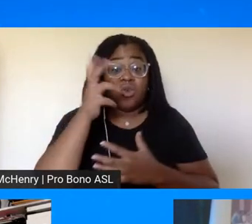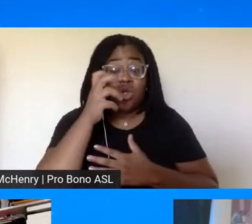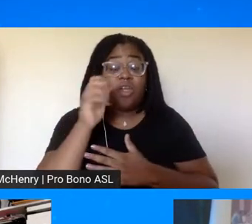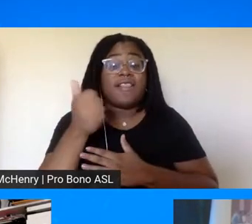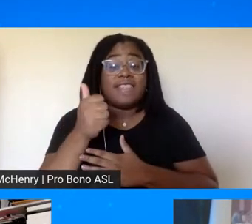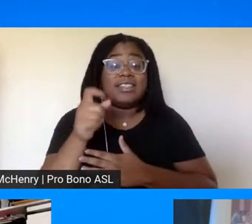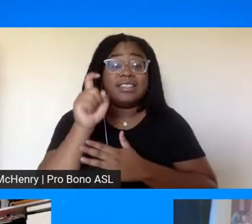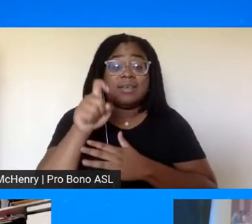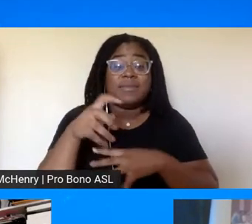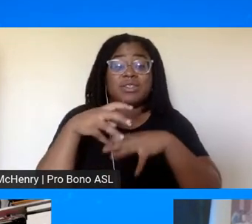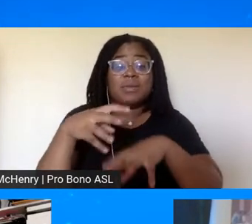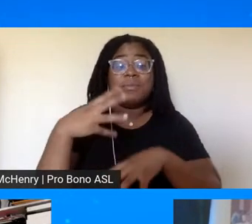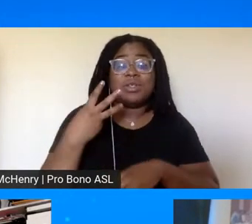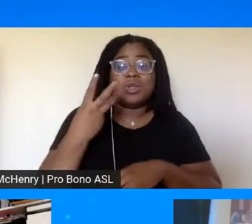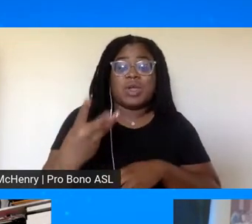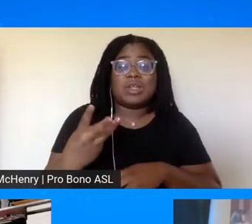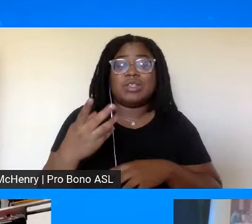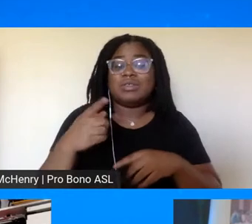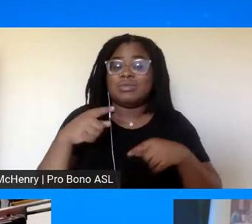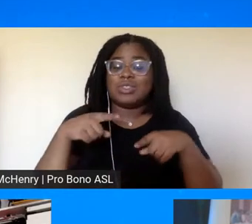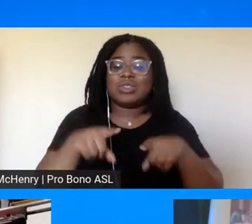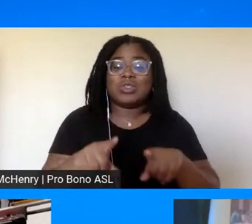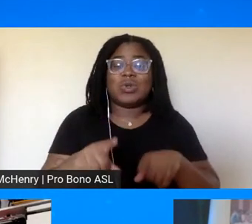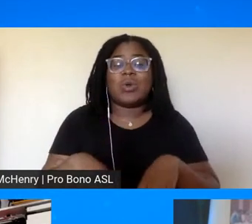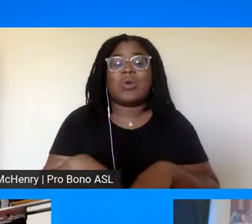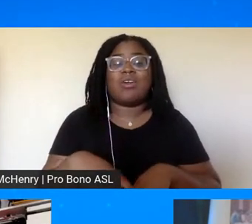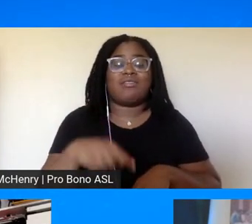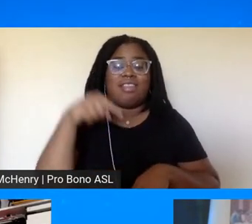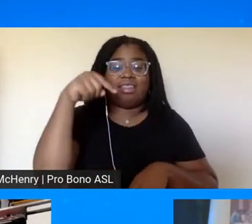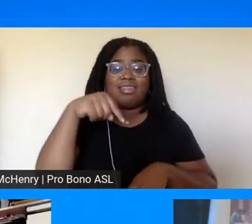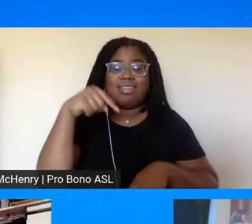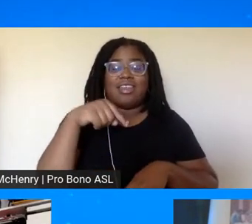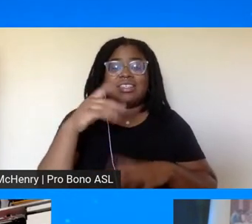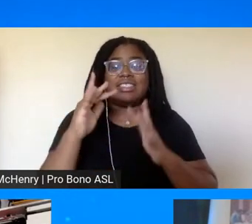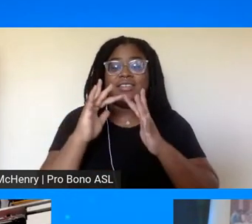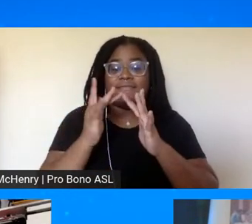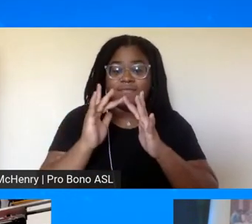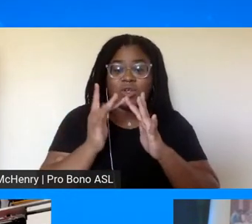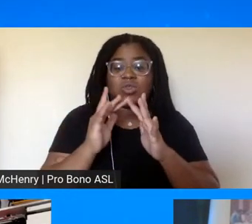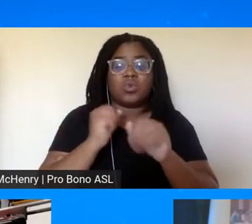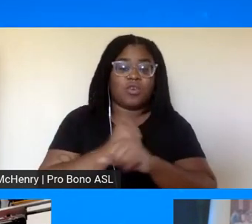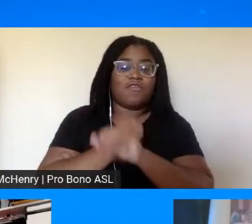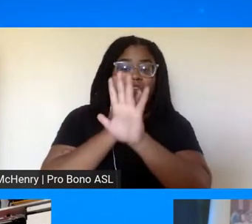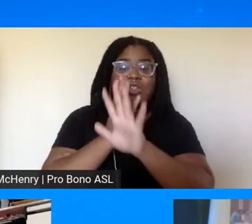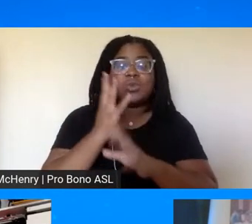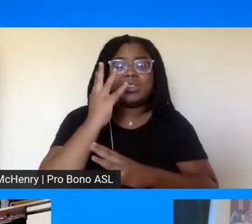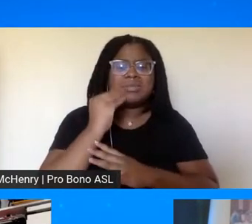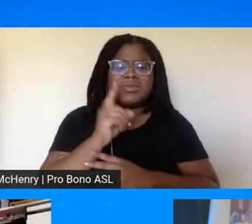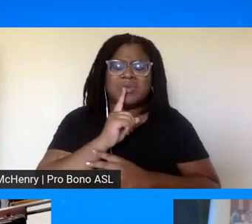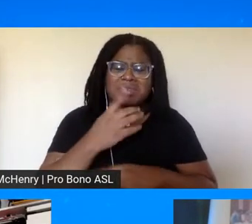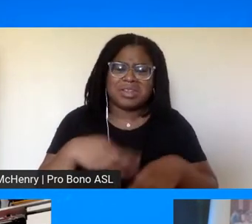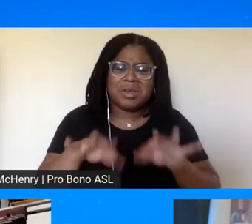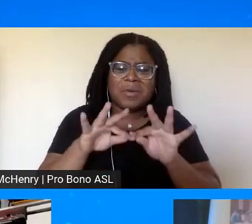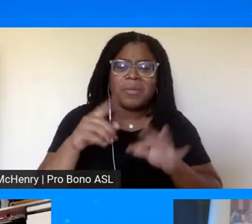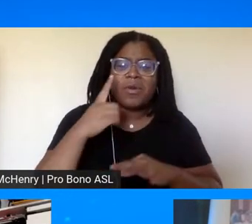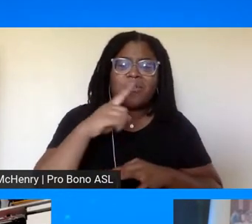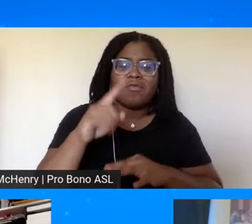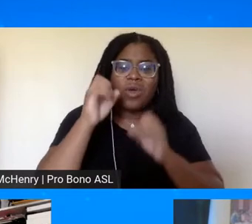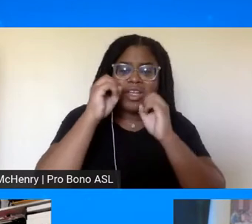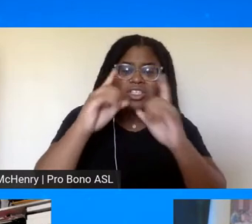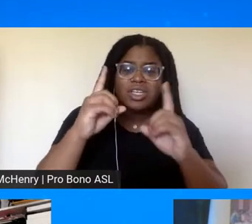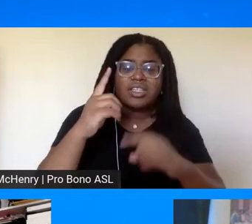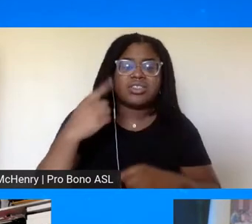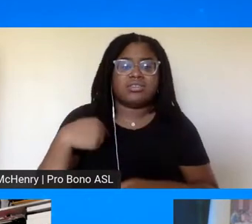march on washington during the king center's virtual experiences that's important educating ourselves and educating other people